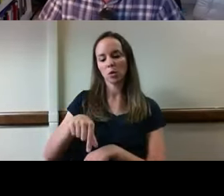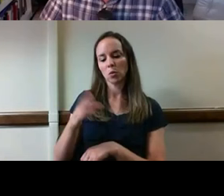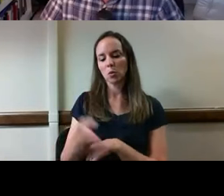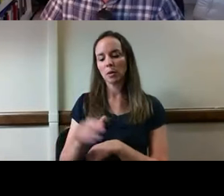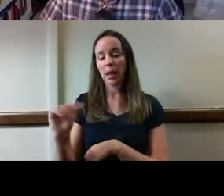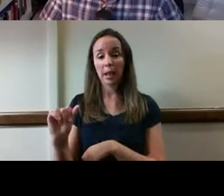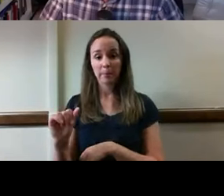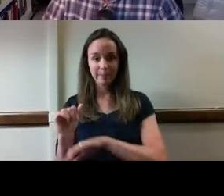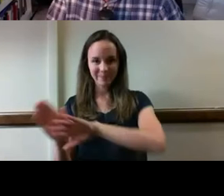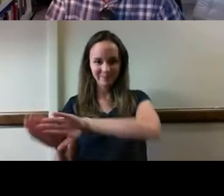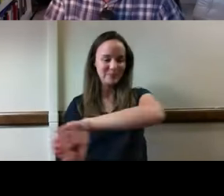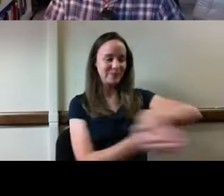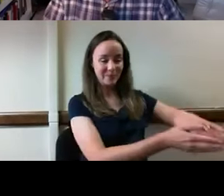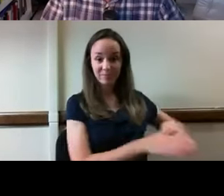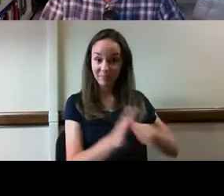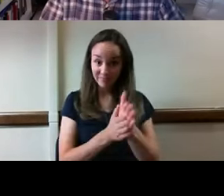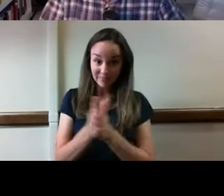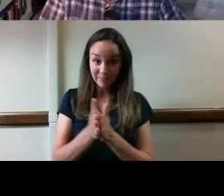you've got your comfy seat. Let's begin.